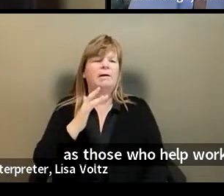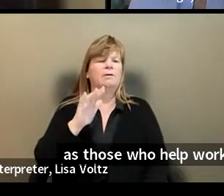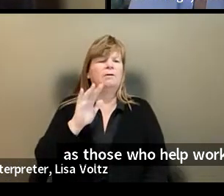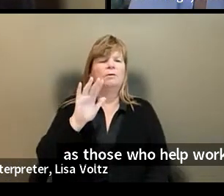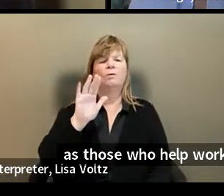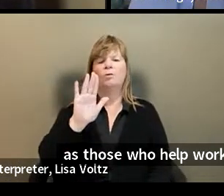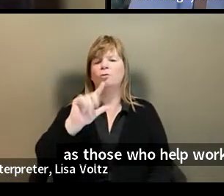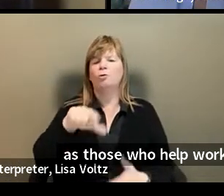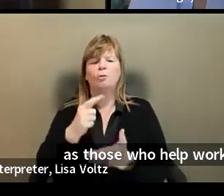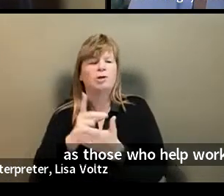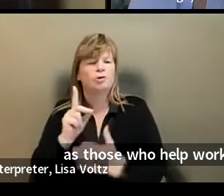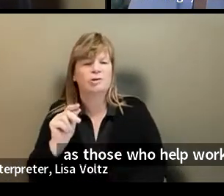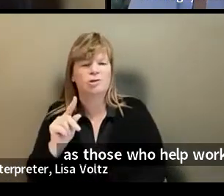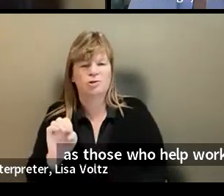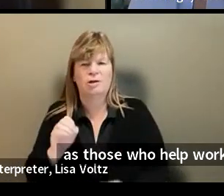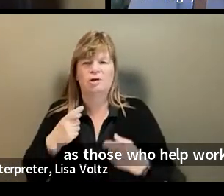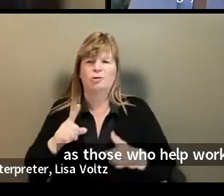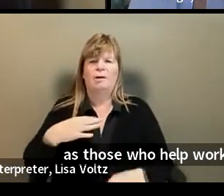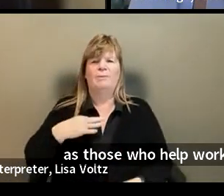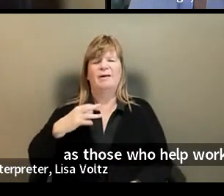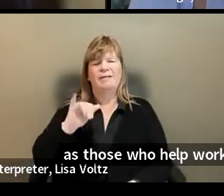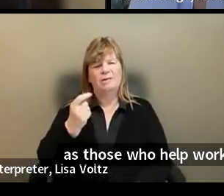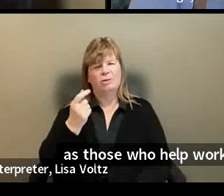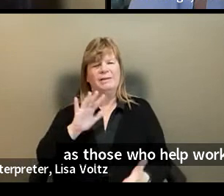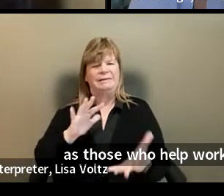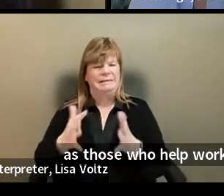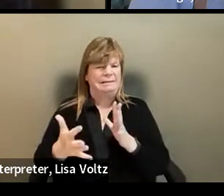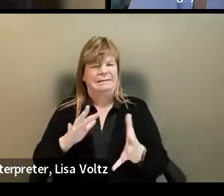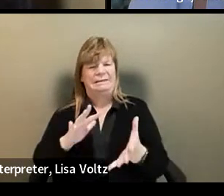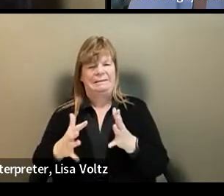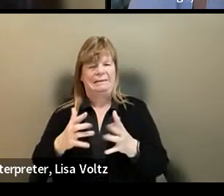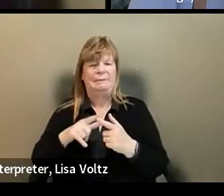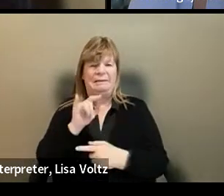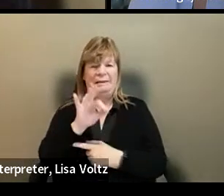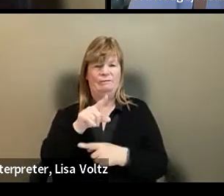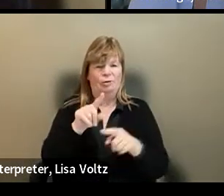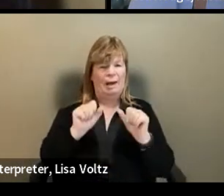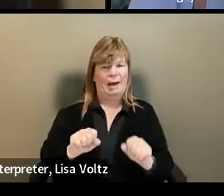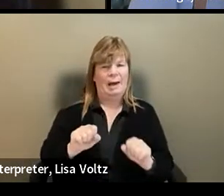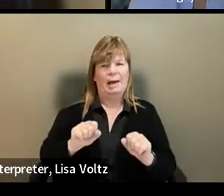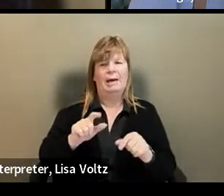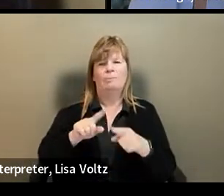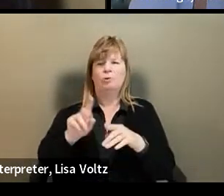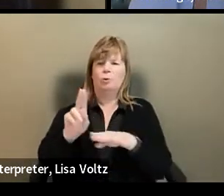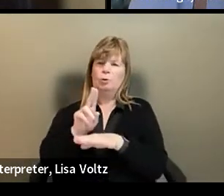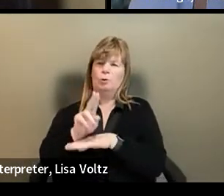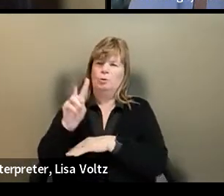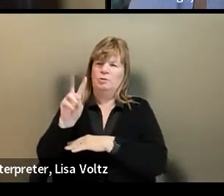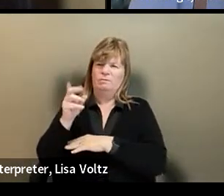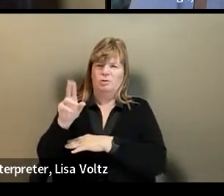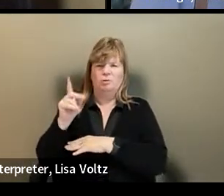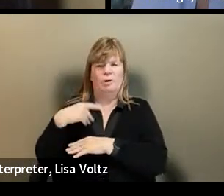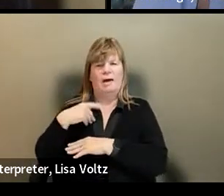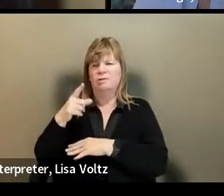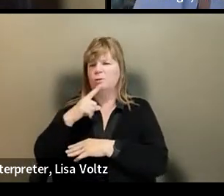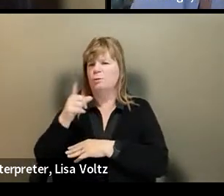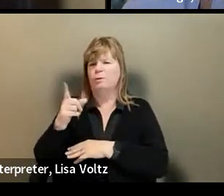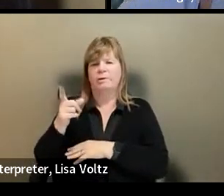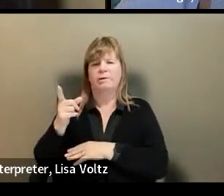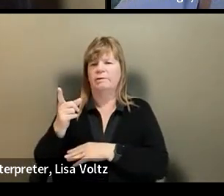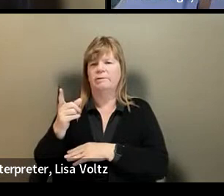application process. Now, this is a bit of a dilemma because if you're able to use a vendor that has really blind hiring,